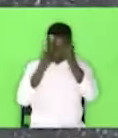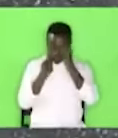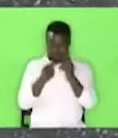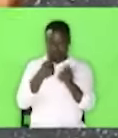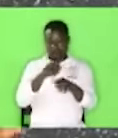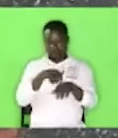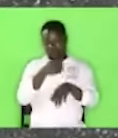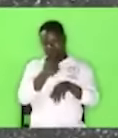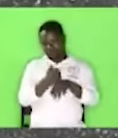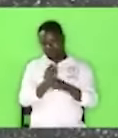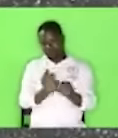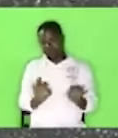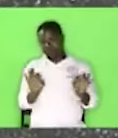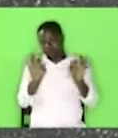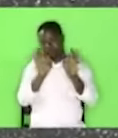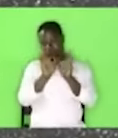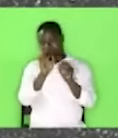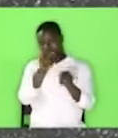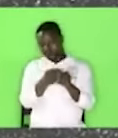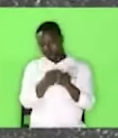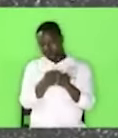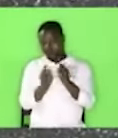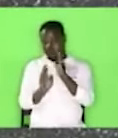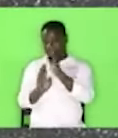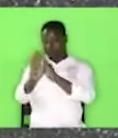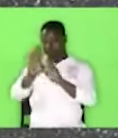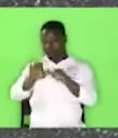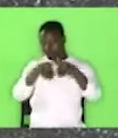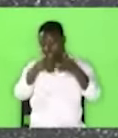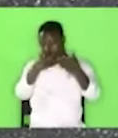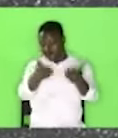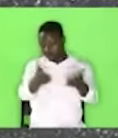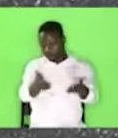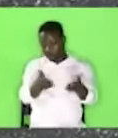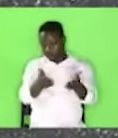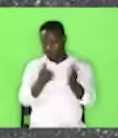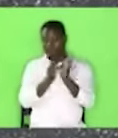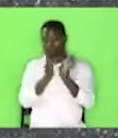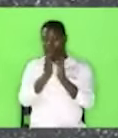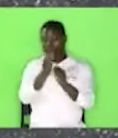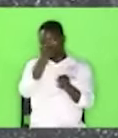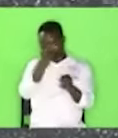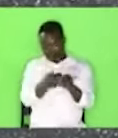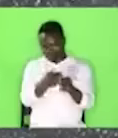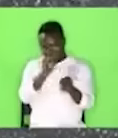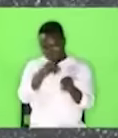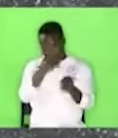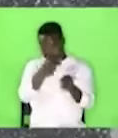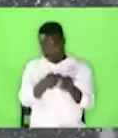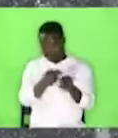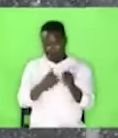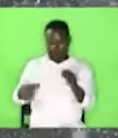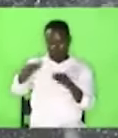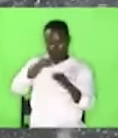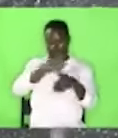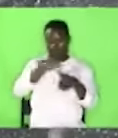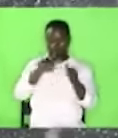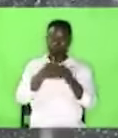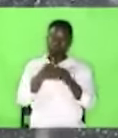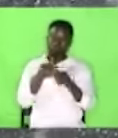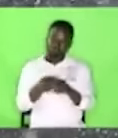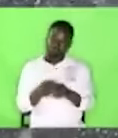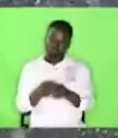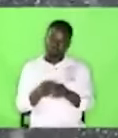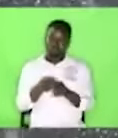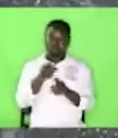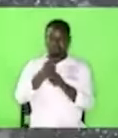importance of name God gave him a name and the name that is above every name he exhorted him